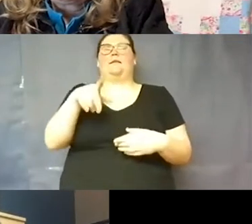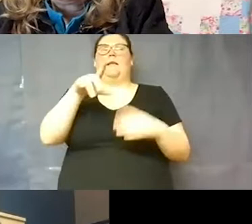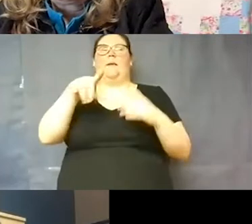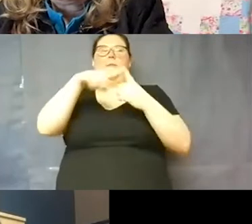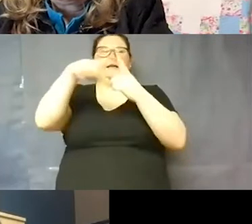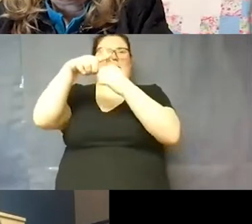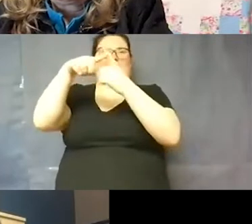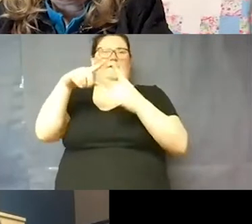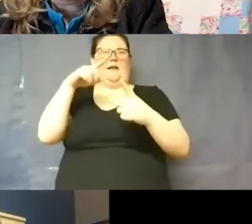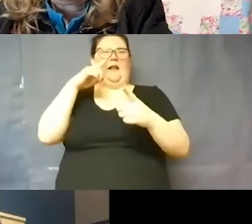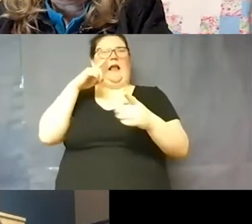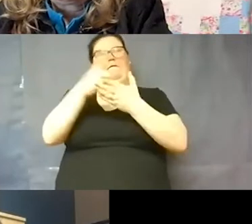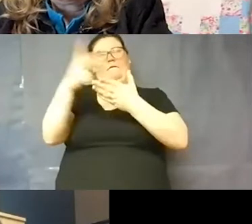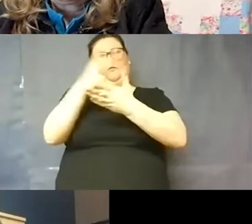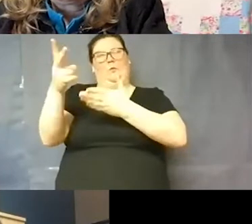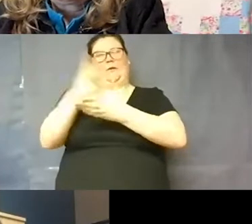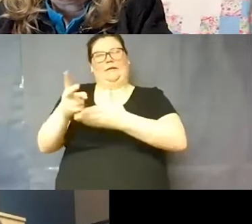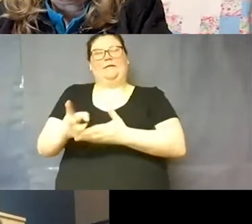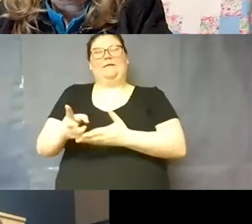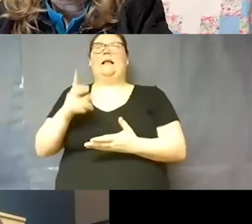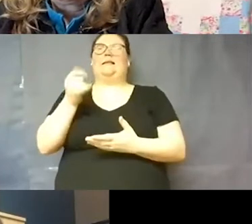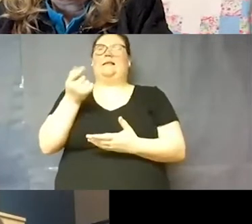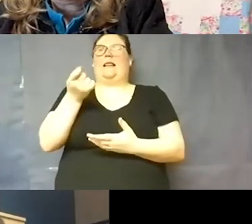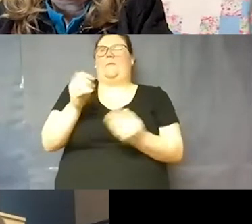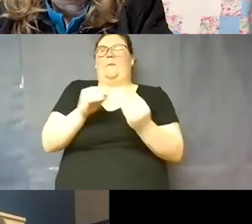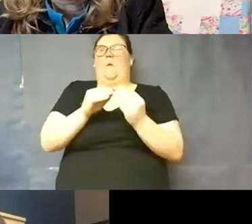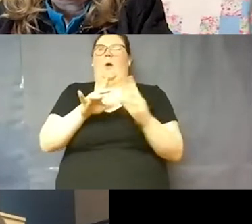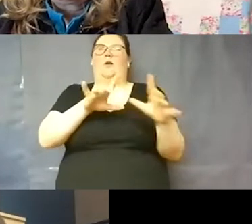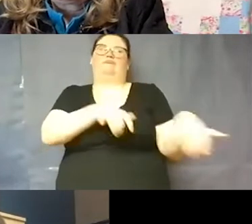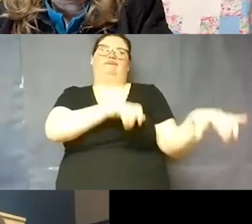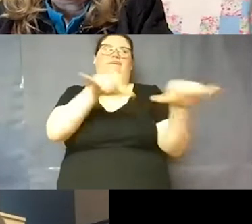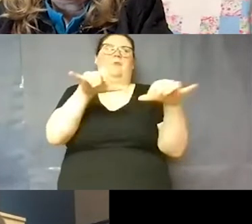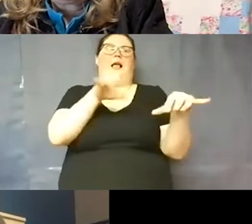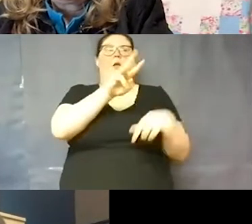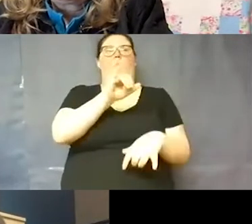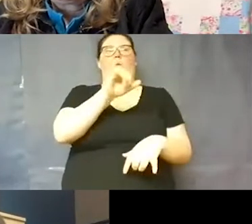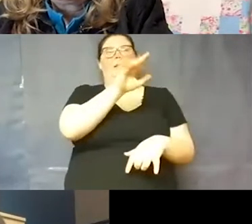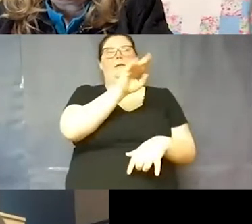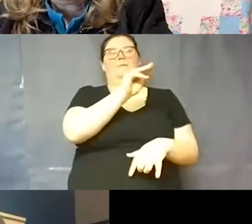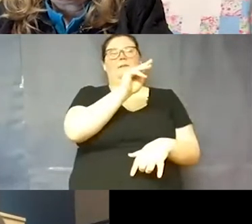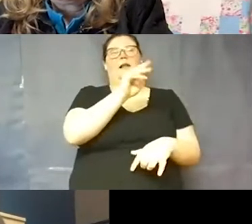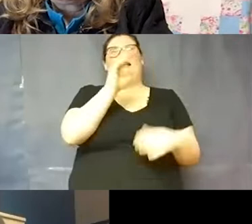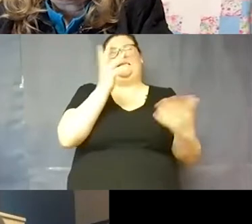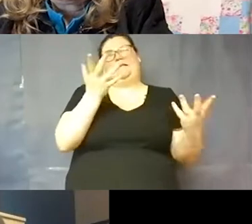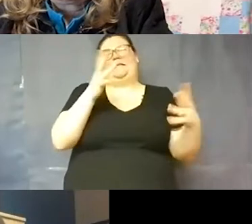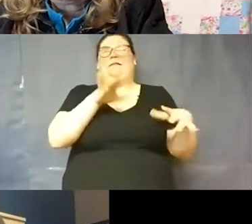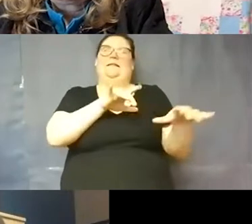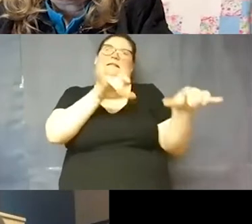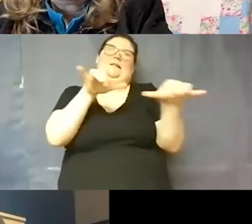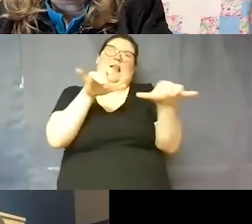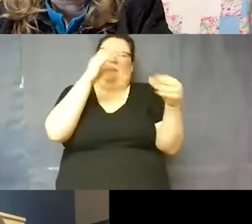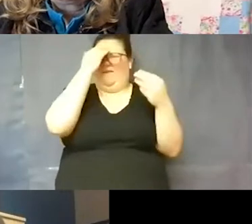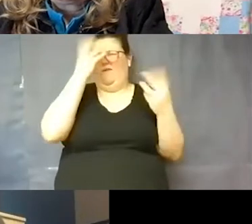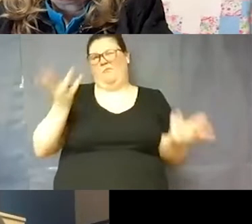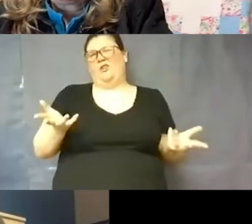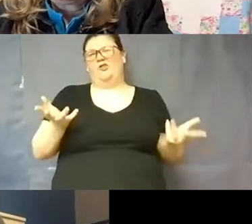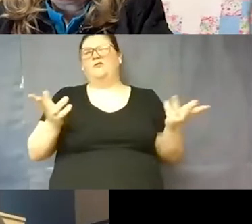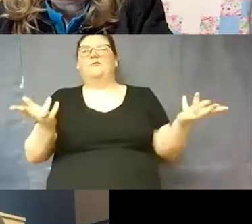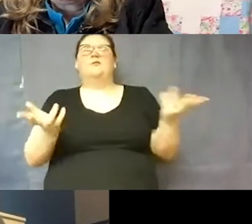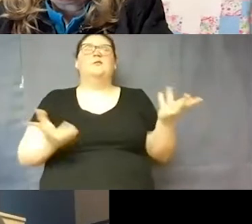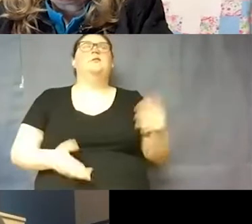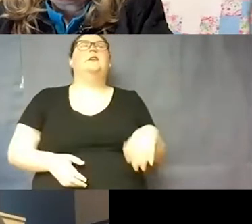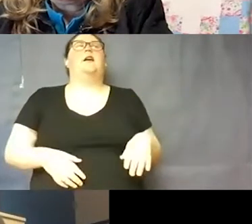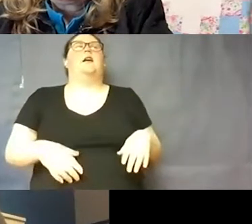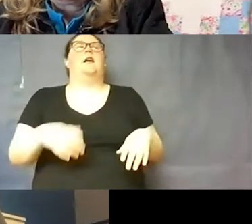weeks a little bit more um consistent on the Williamson County dashboard it's basically the same information though um it is um